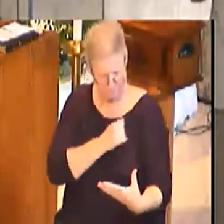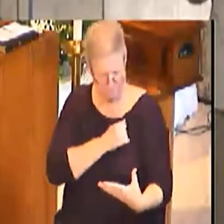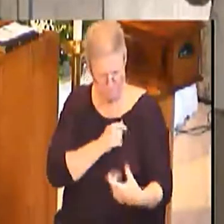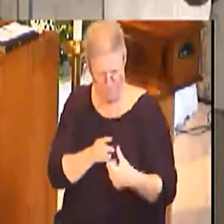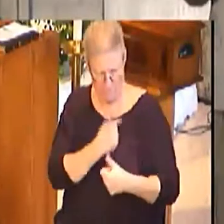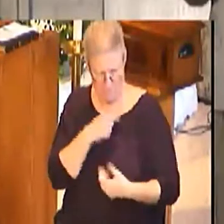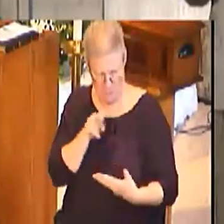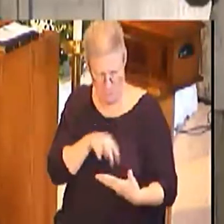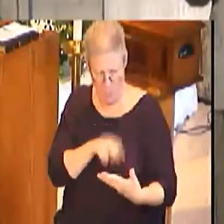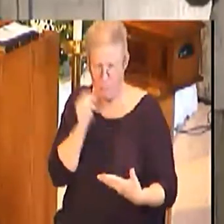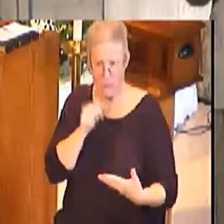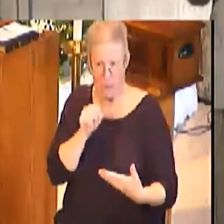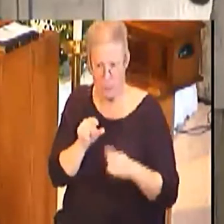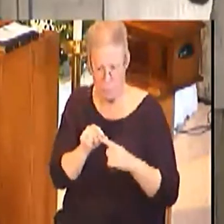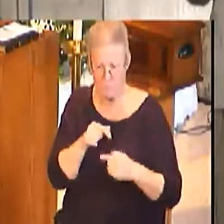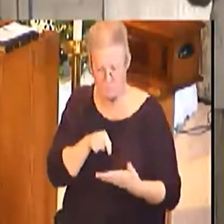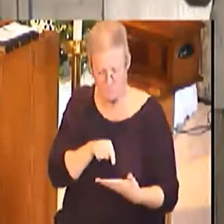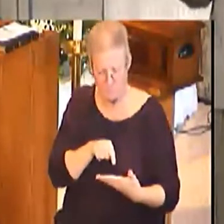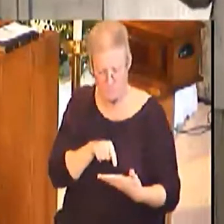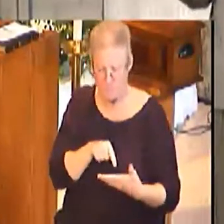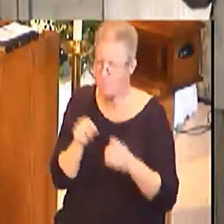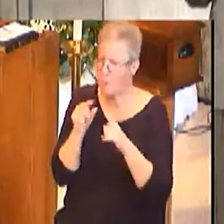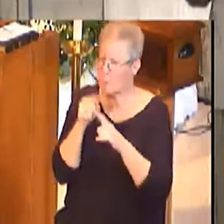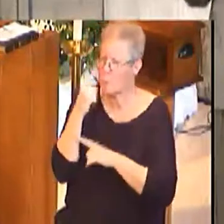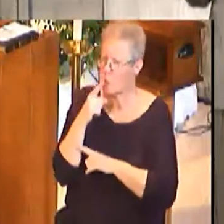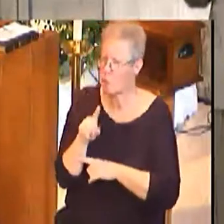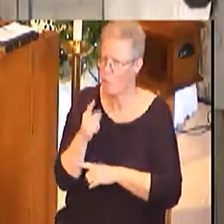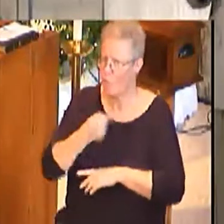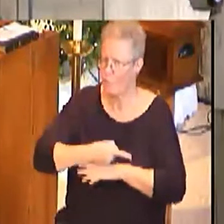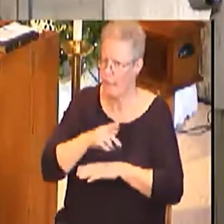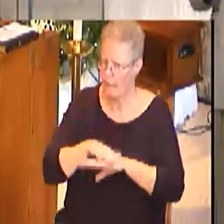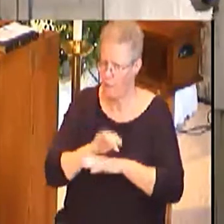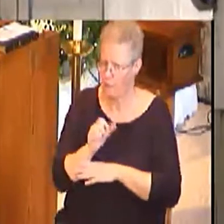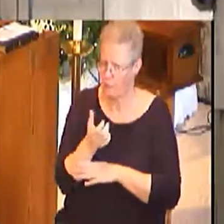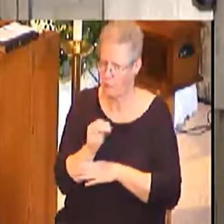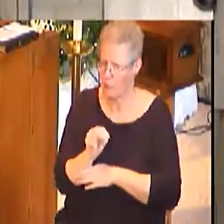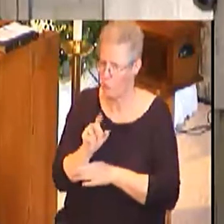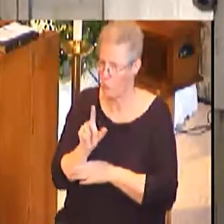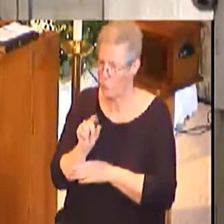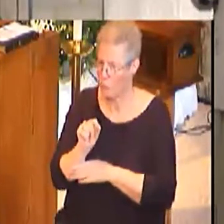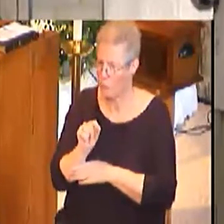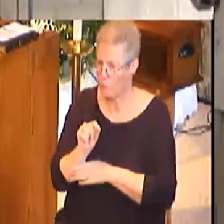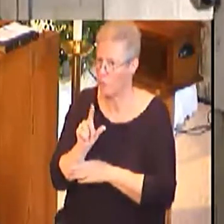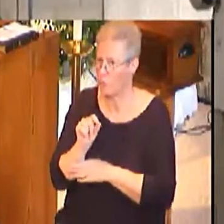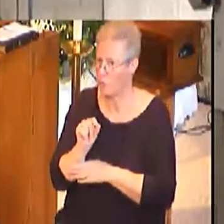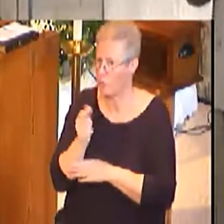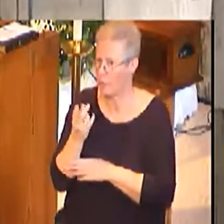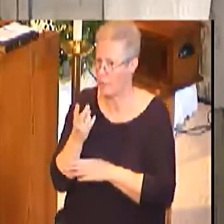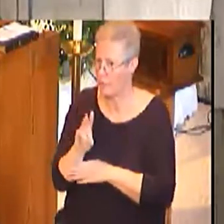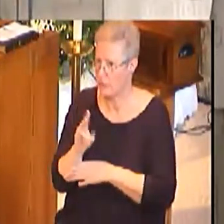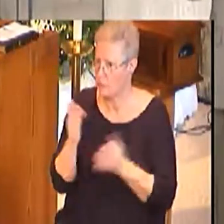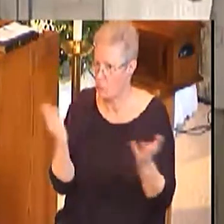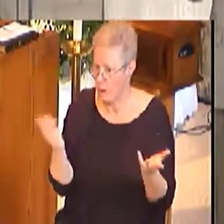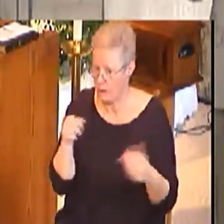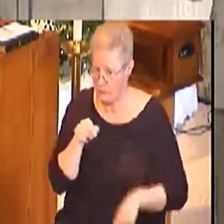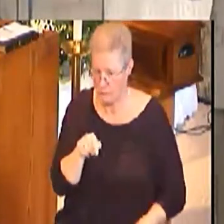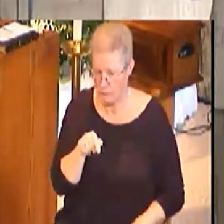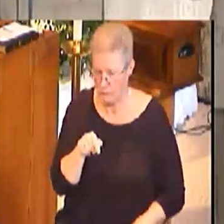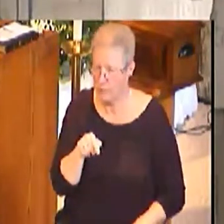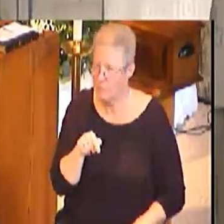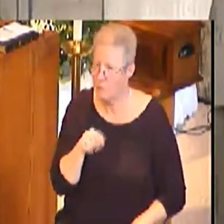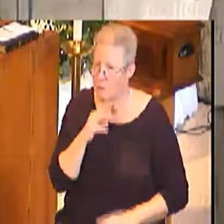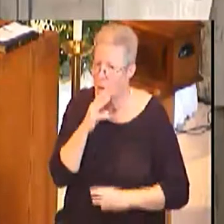was daily word, and the word for the day on January the 20th, 2017, was a world